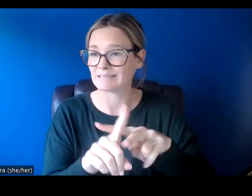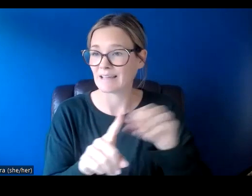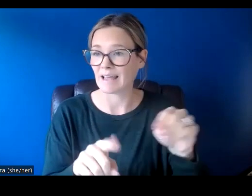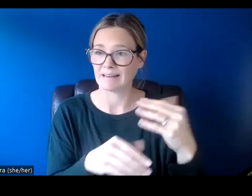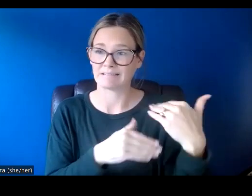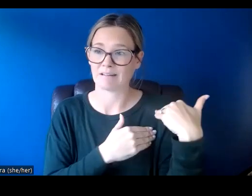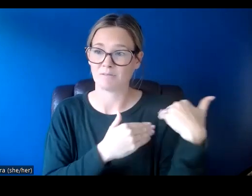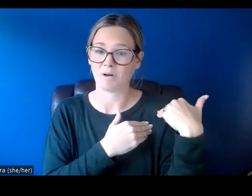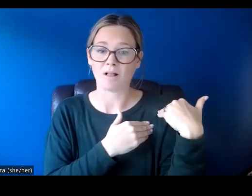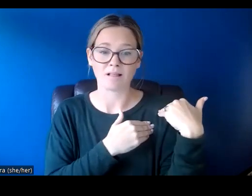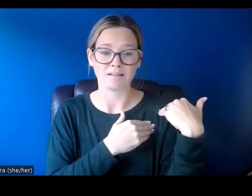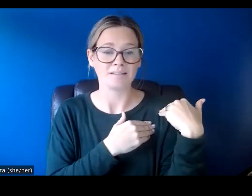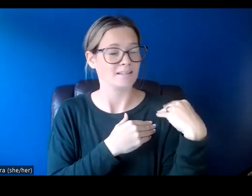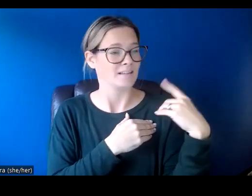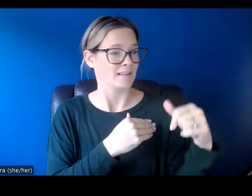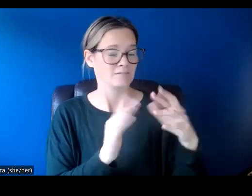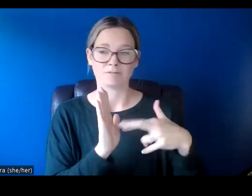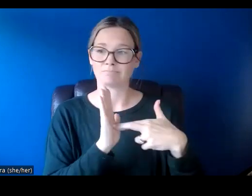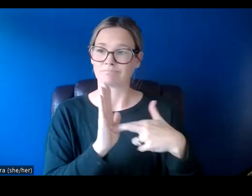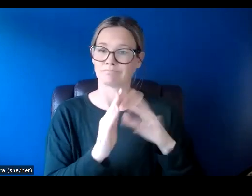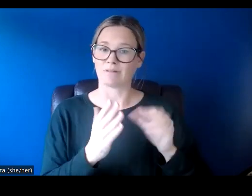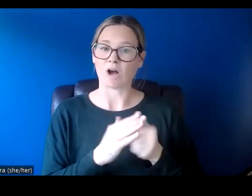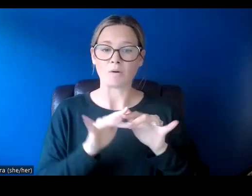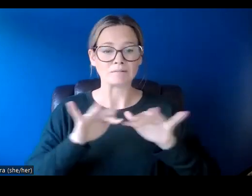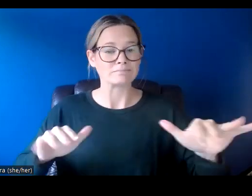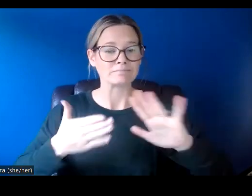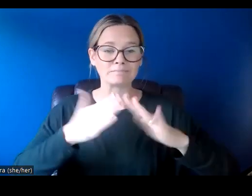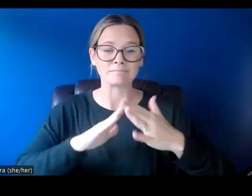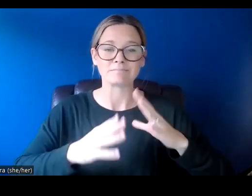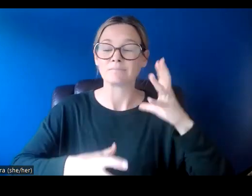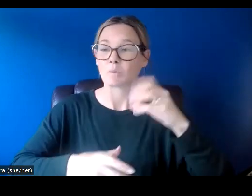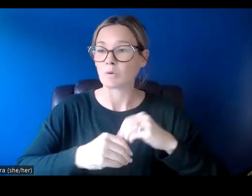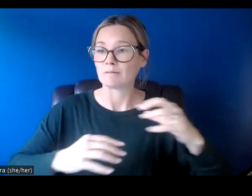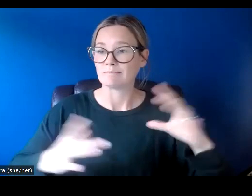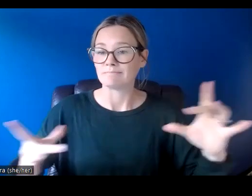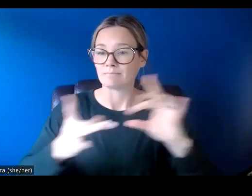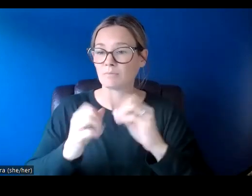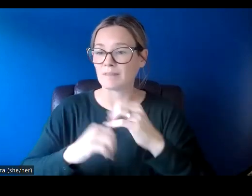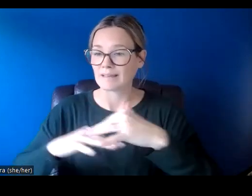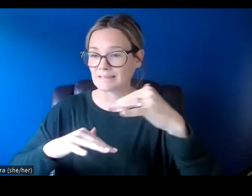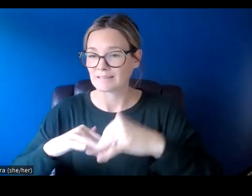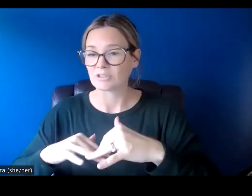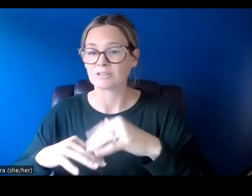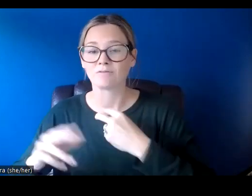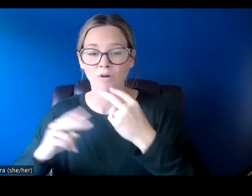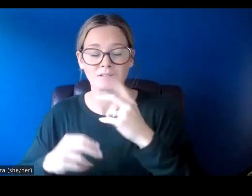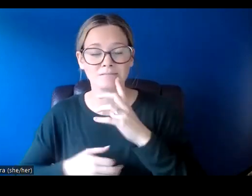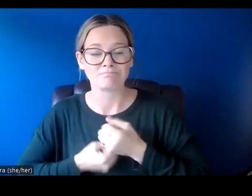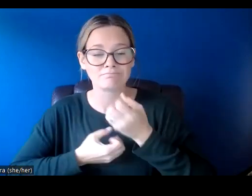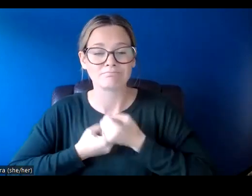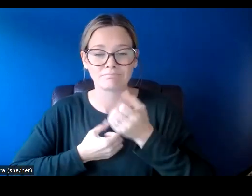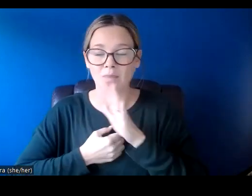the rich diversity of the City, including connecting with Indigenous voices to tell past, current, and future stories of Calgary.